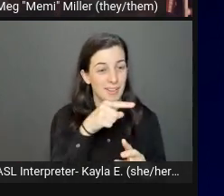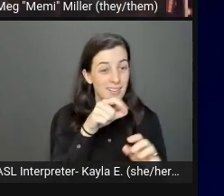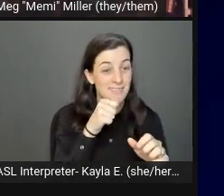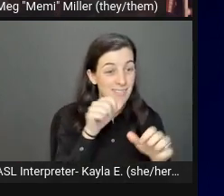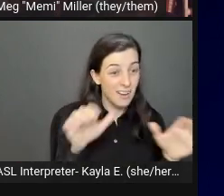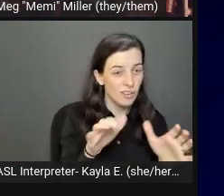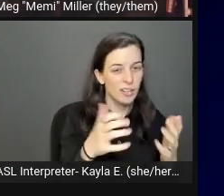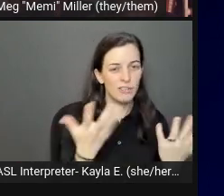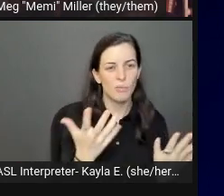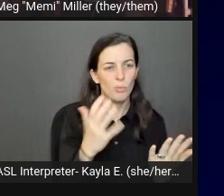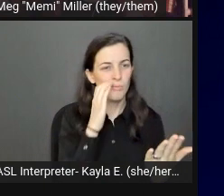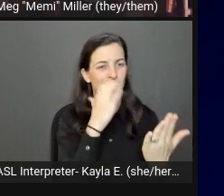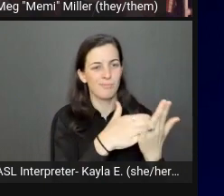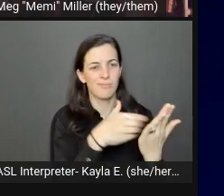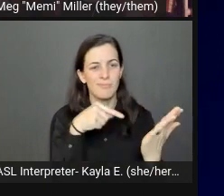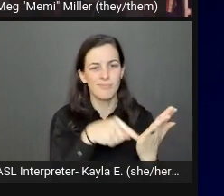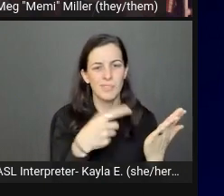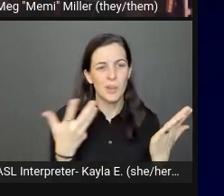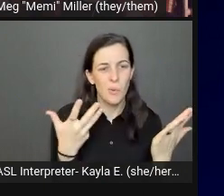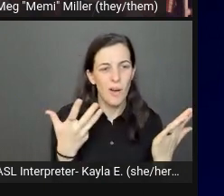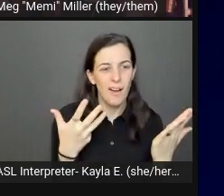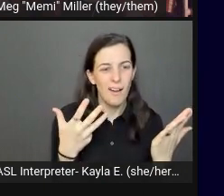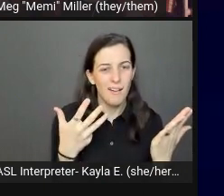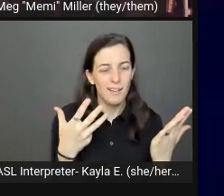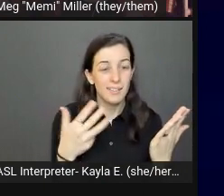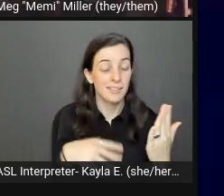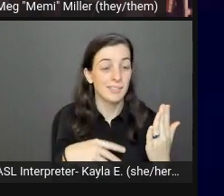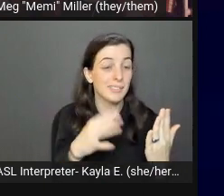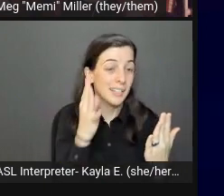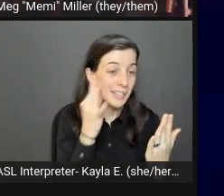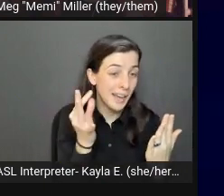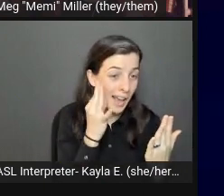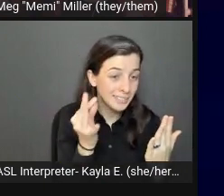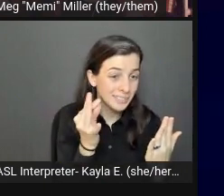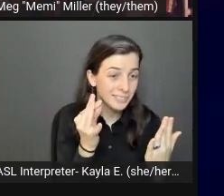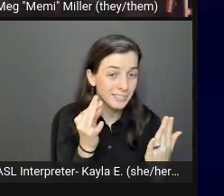cat talking and looking at the fourth wall.